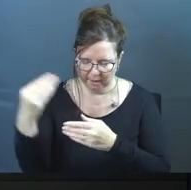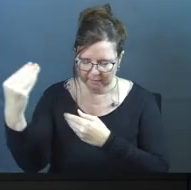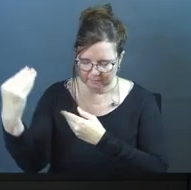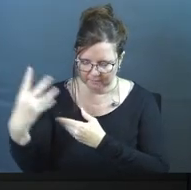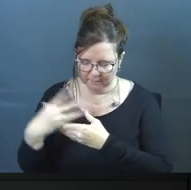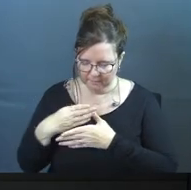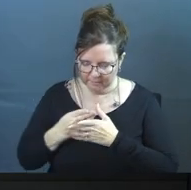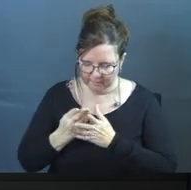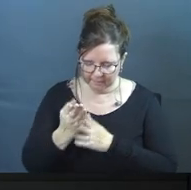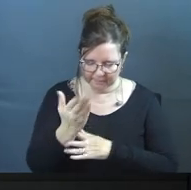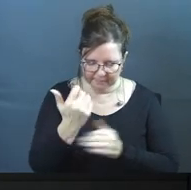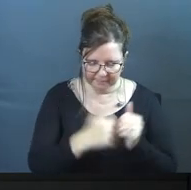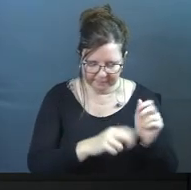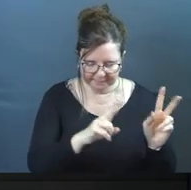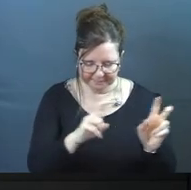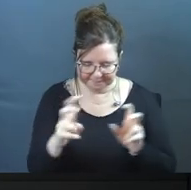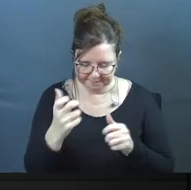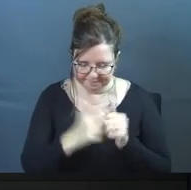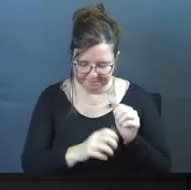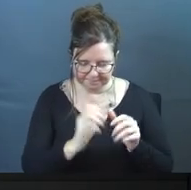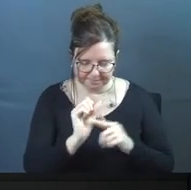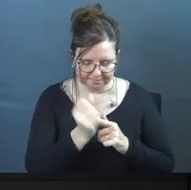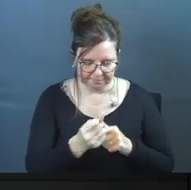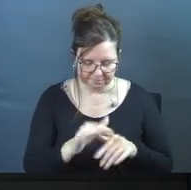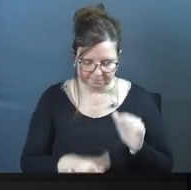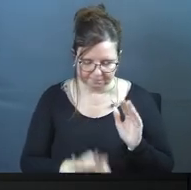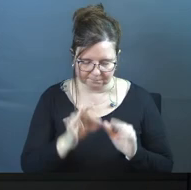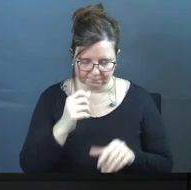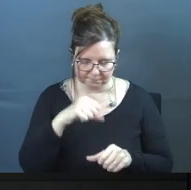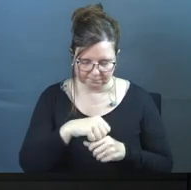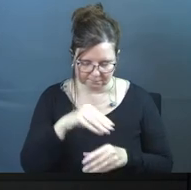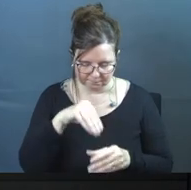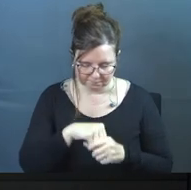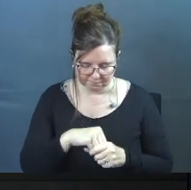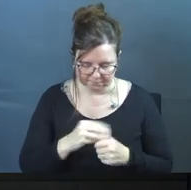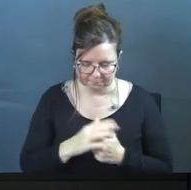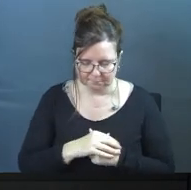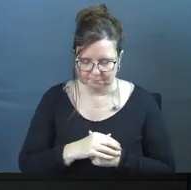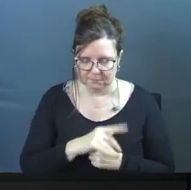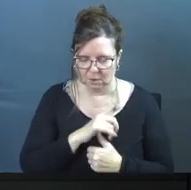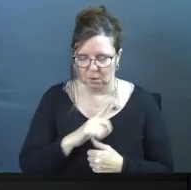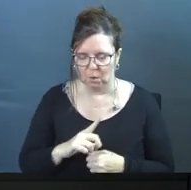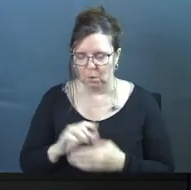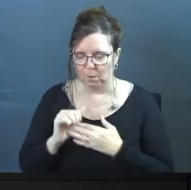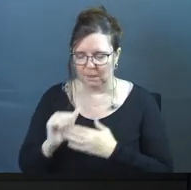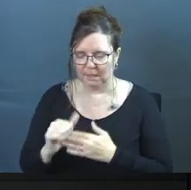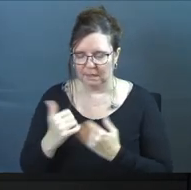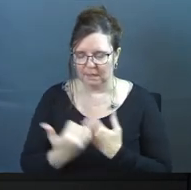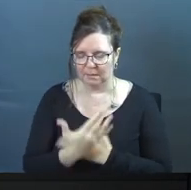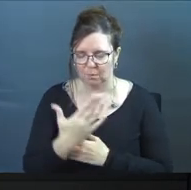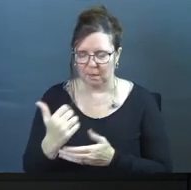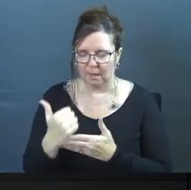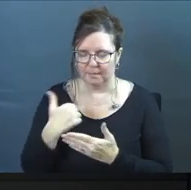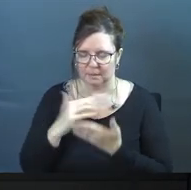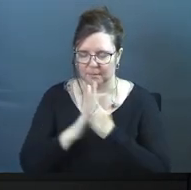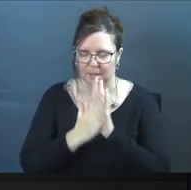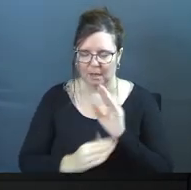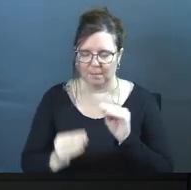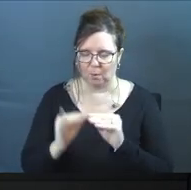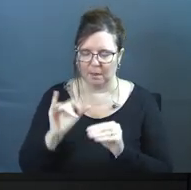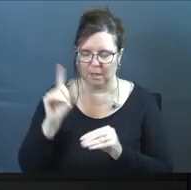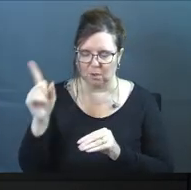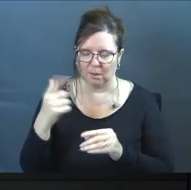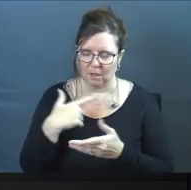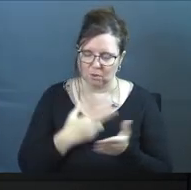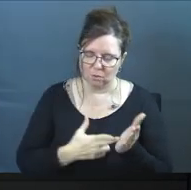through every title and every context that we find ourselves in. So Lord, would you lead us this morning help us to become more